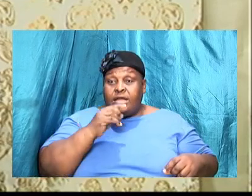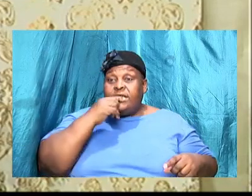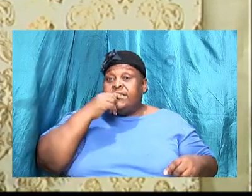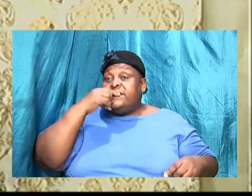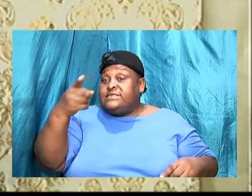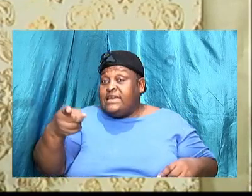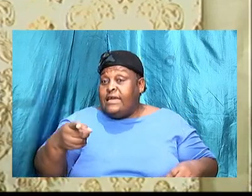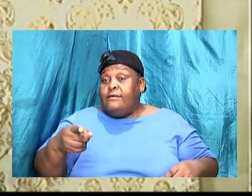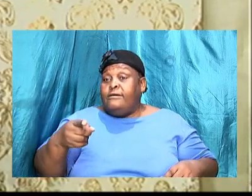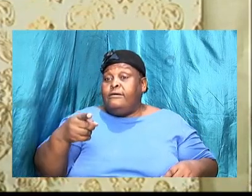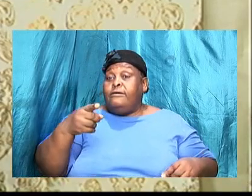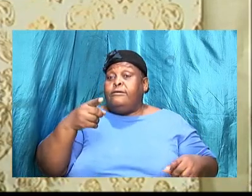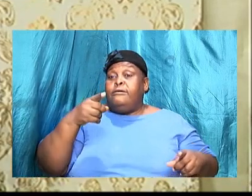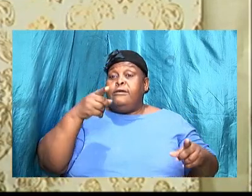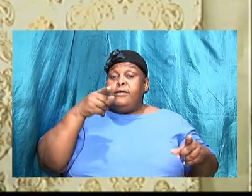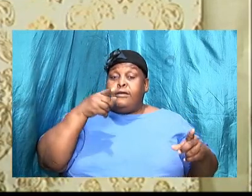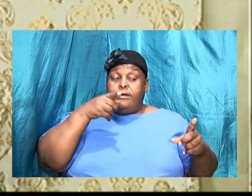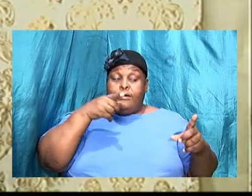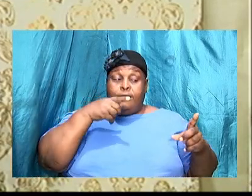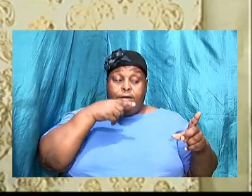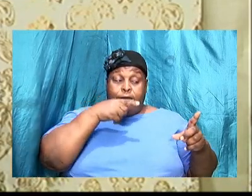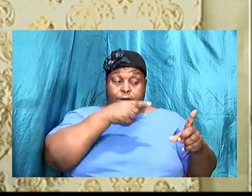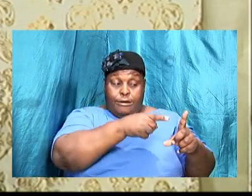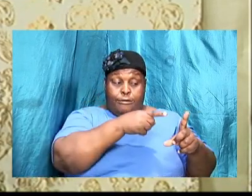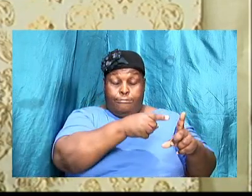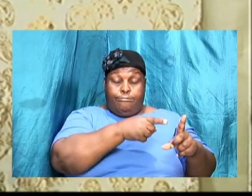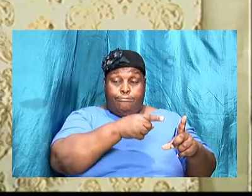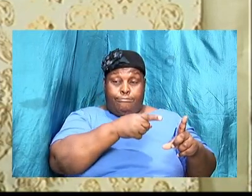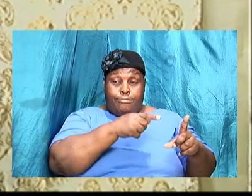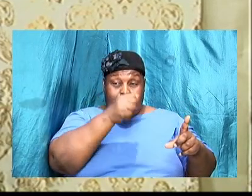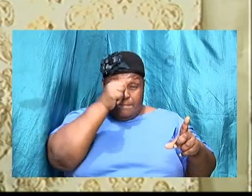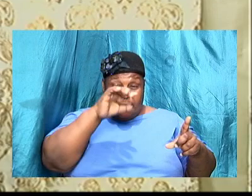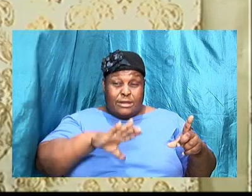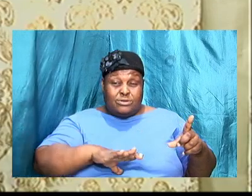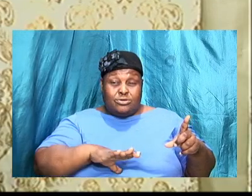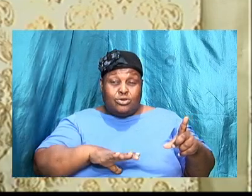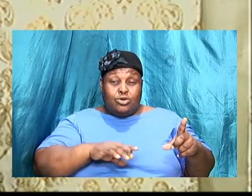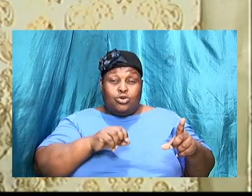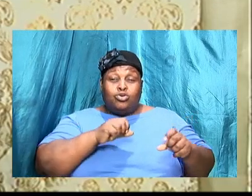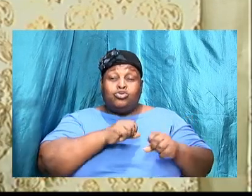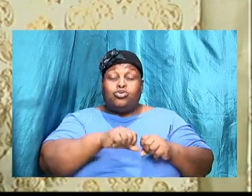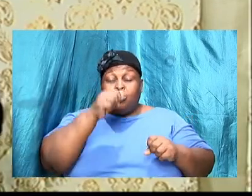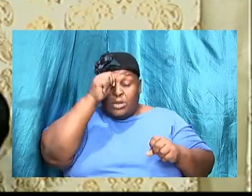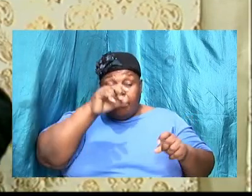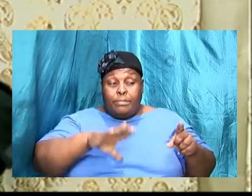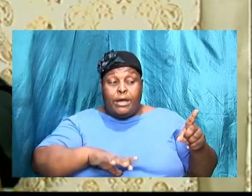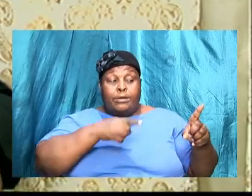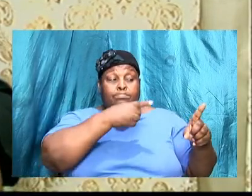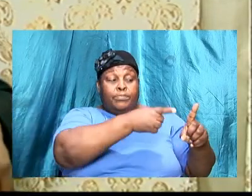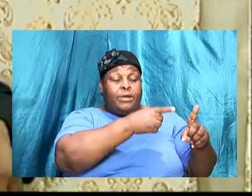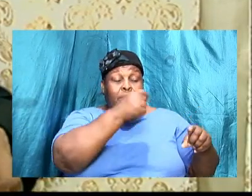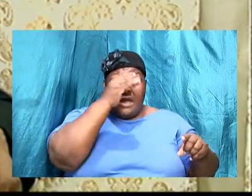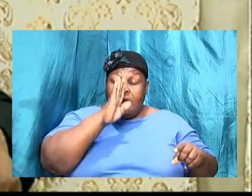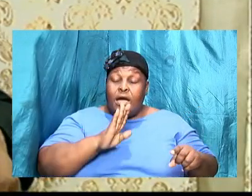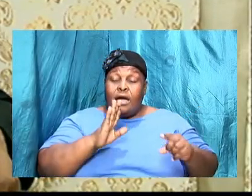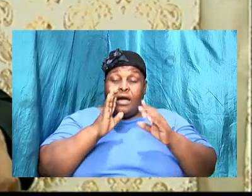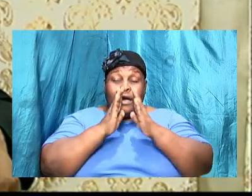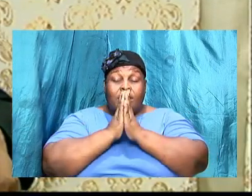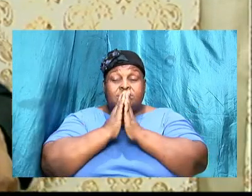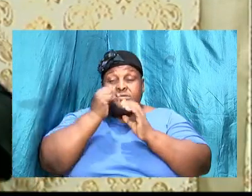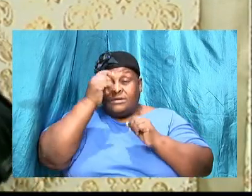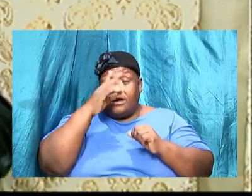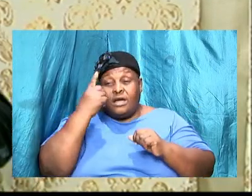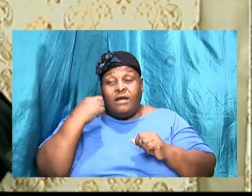understood exactly what God was saying so he asked God for a sign to prove that this was truly his will